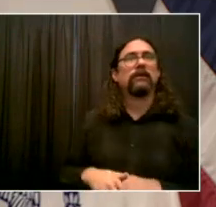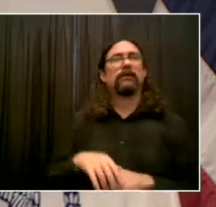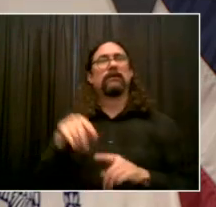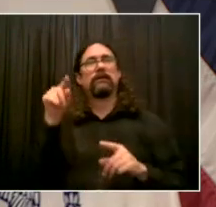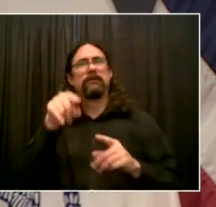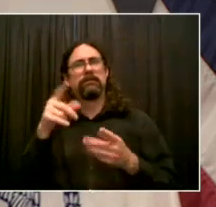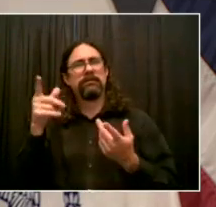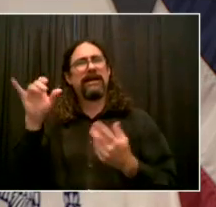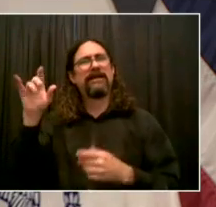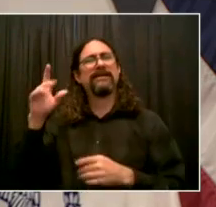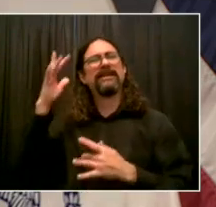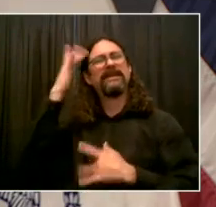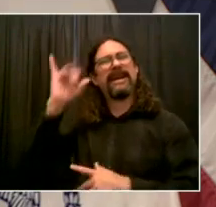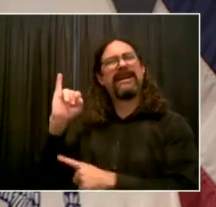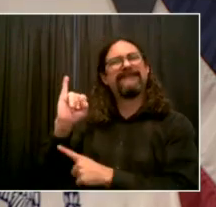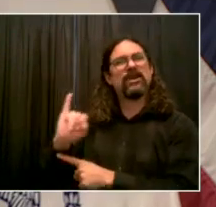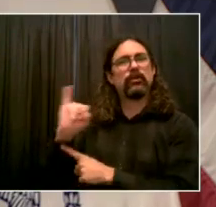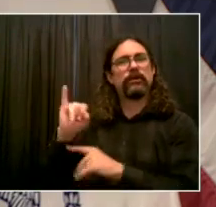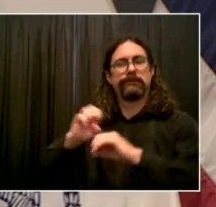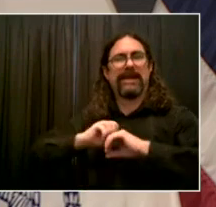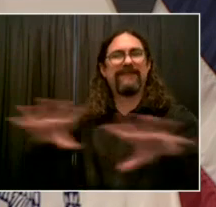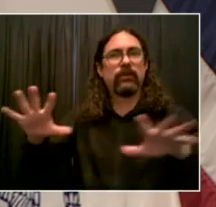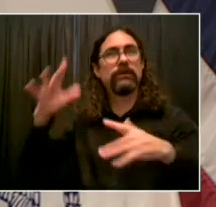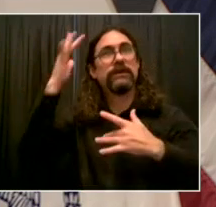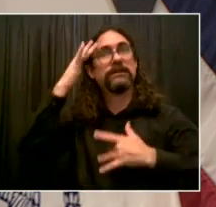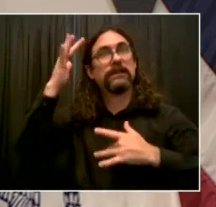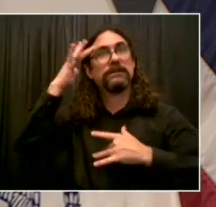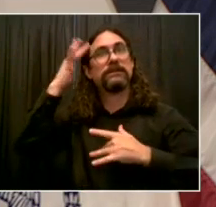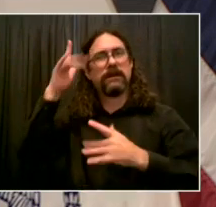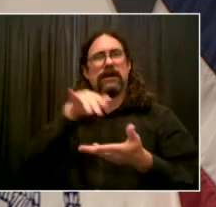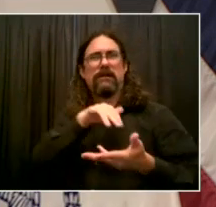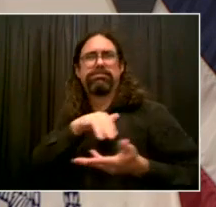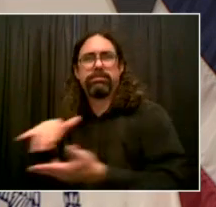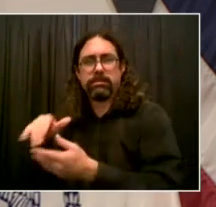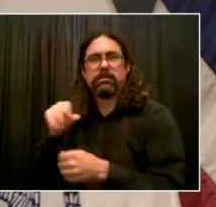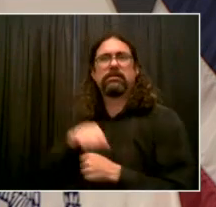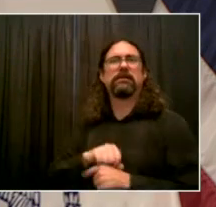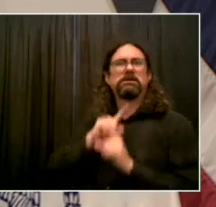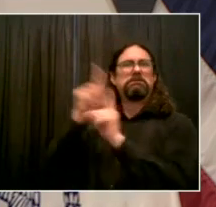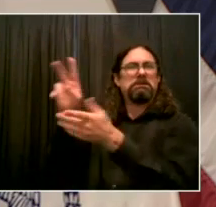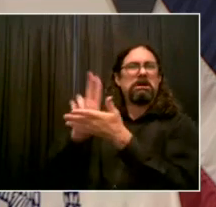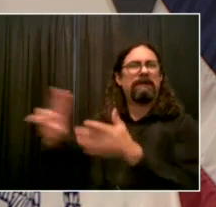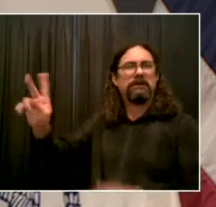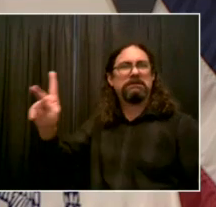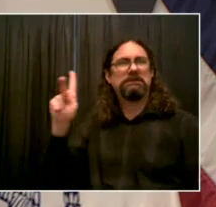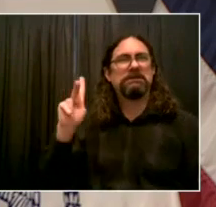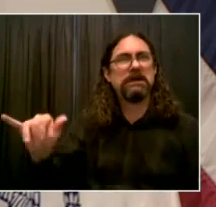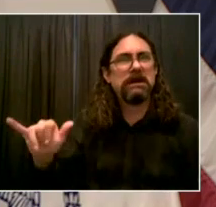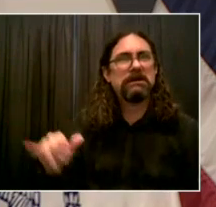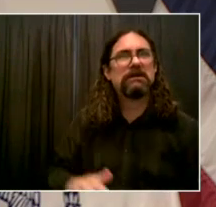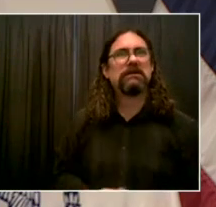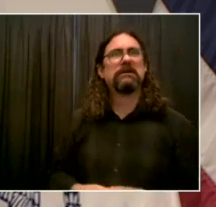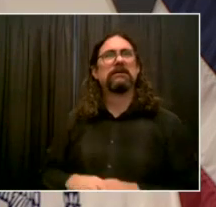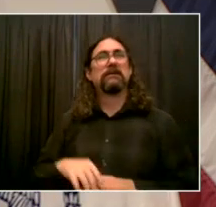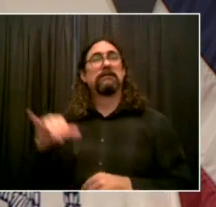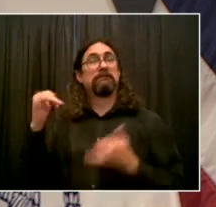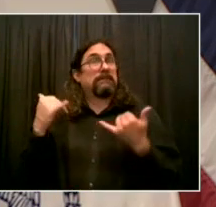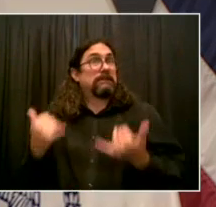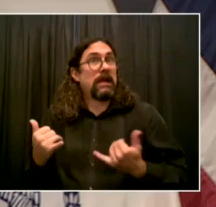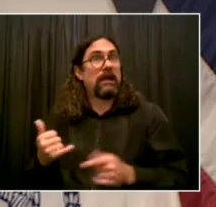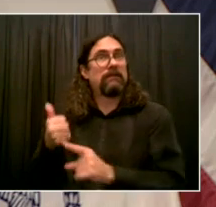University of Kentucky. She is now the president of the Albert and Mary Lasker Foundation, one of the leading national voices